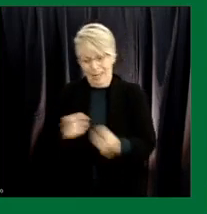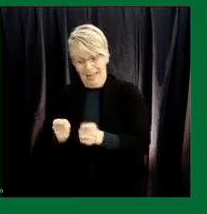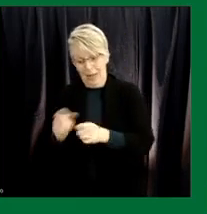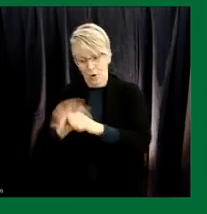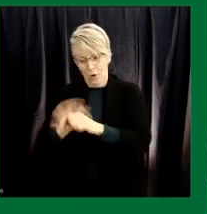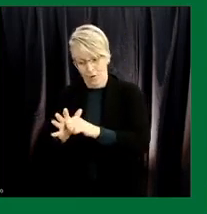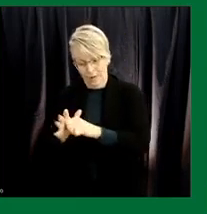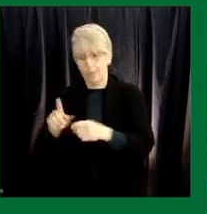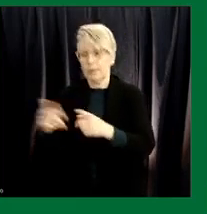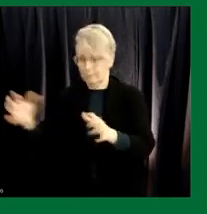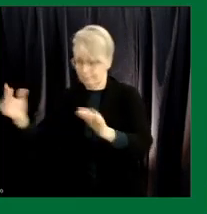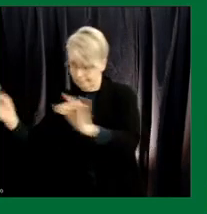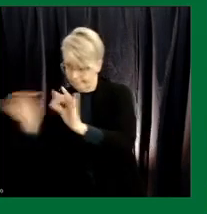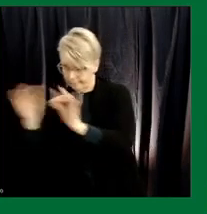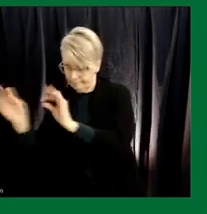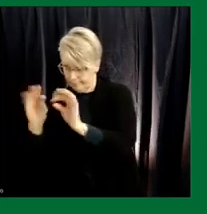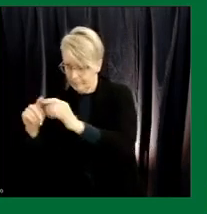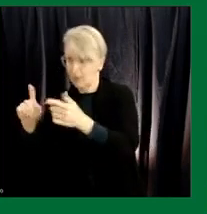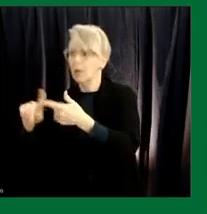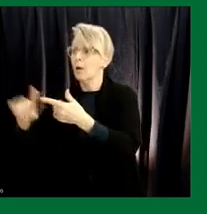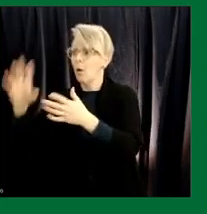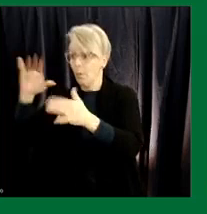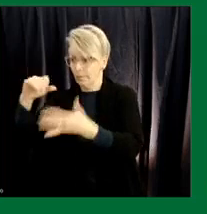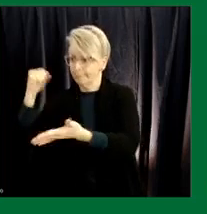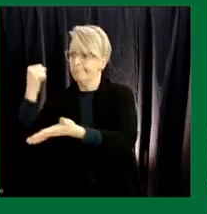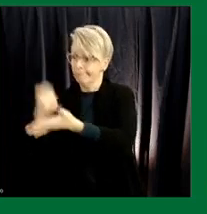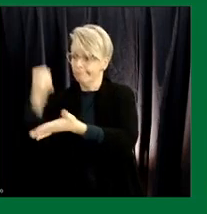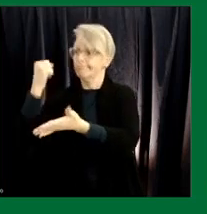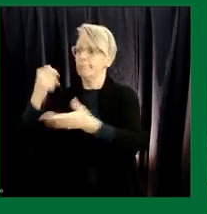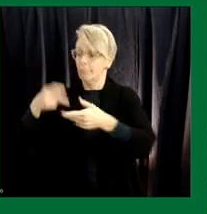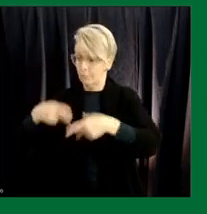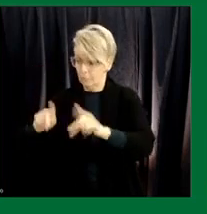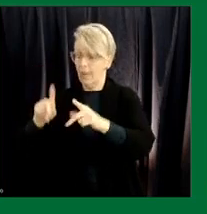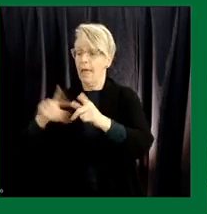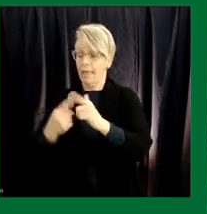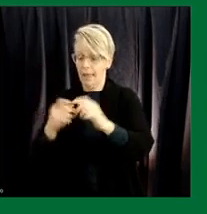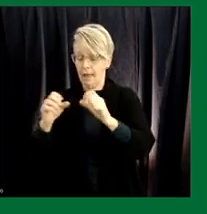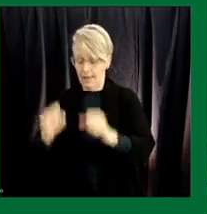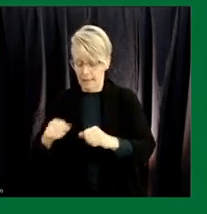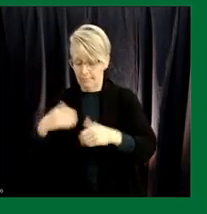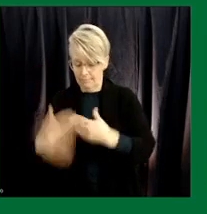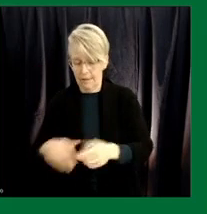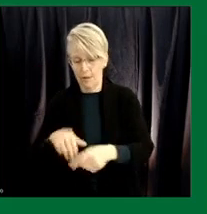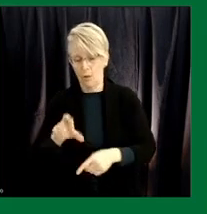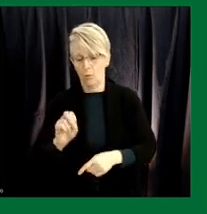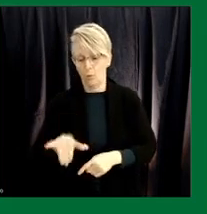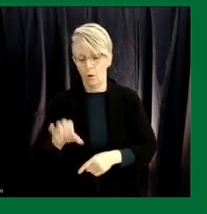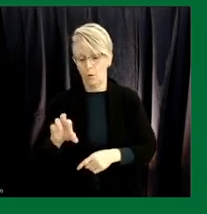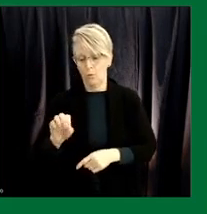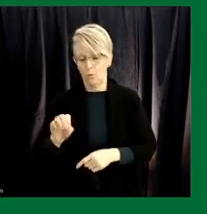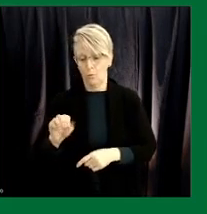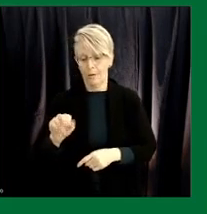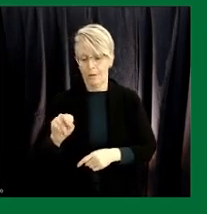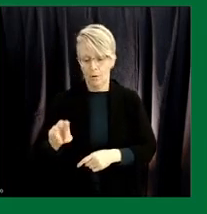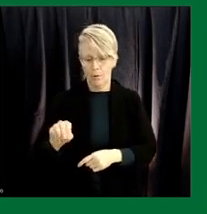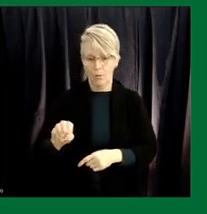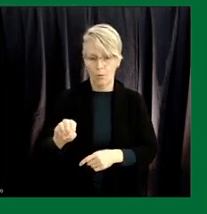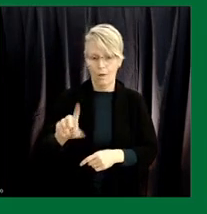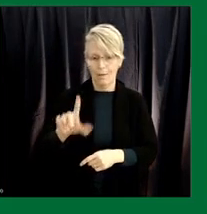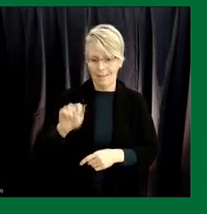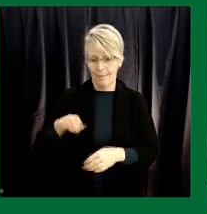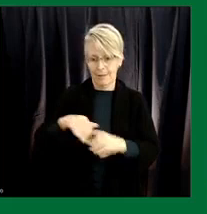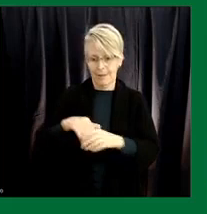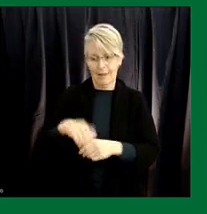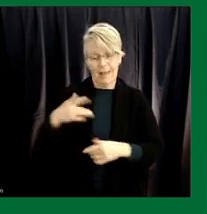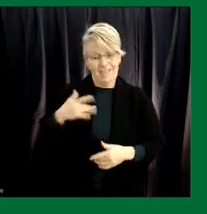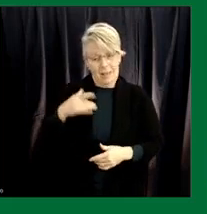would be able to identify uh variants um at the roy romano lab within the province of saskatchewan sometime in early march dr shahab